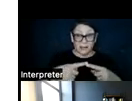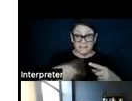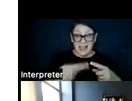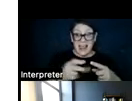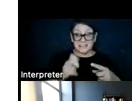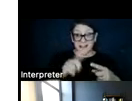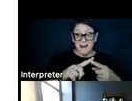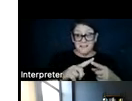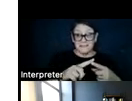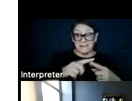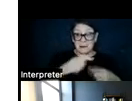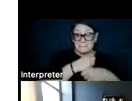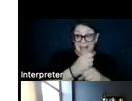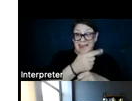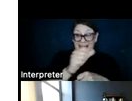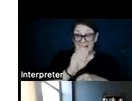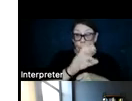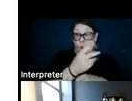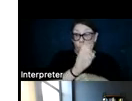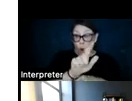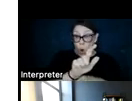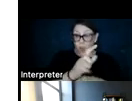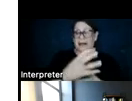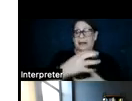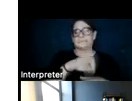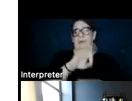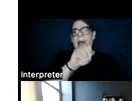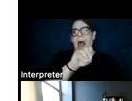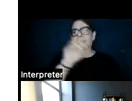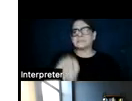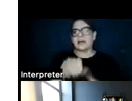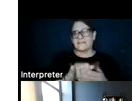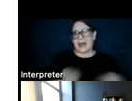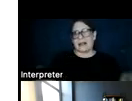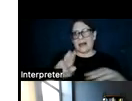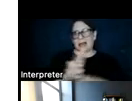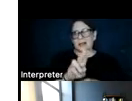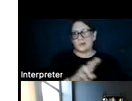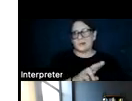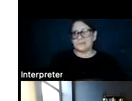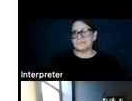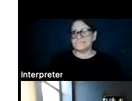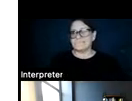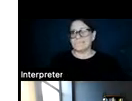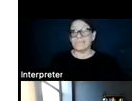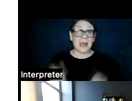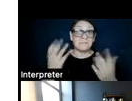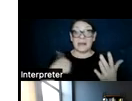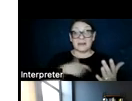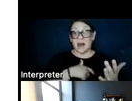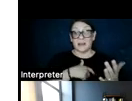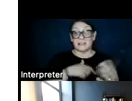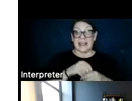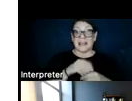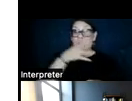fossil fuel, natural gas, or coal, encompasses about 90% of that land use footprint, which many of us, especially in urban